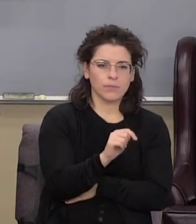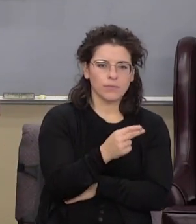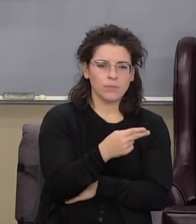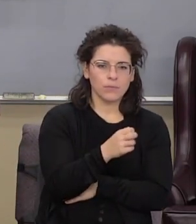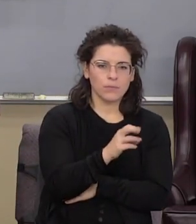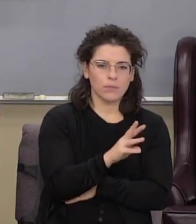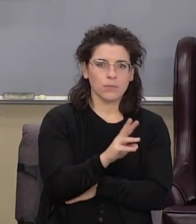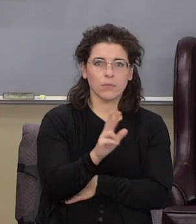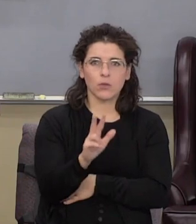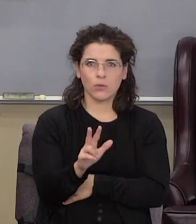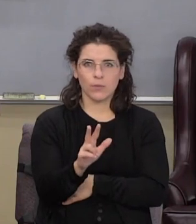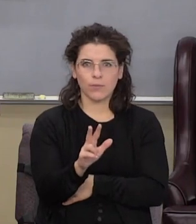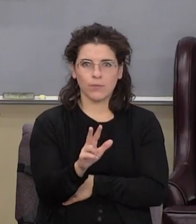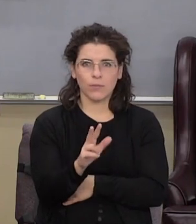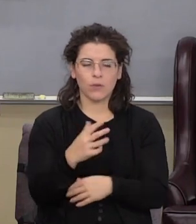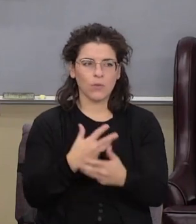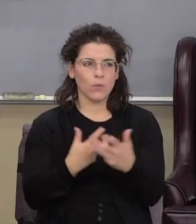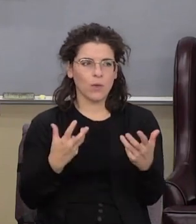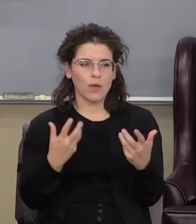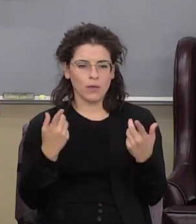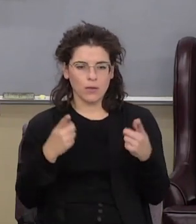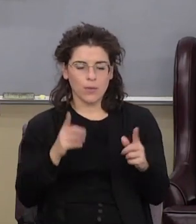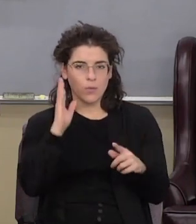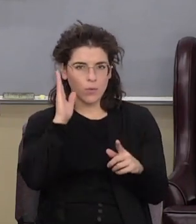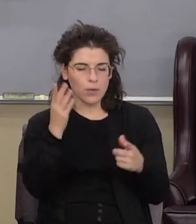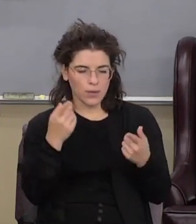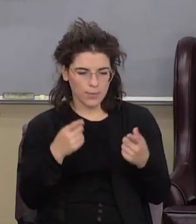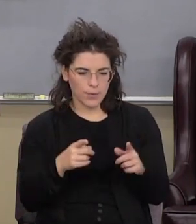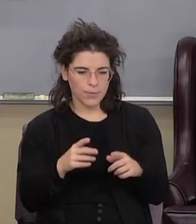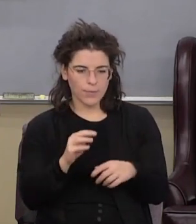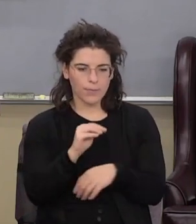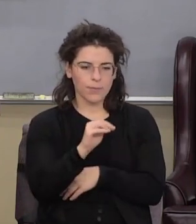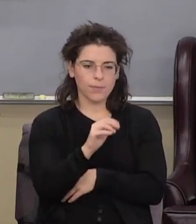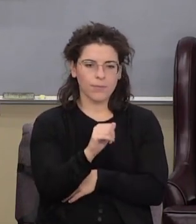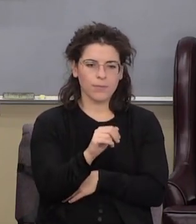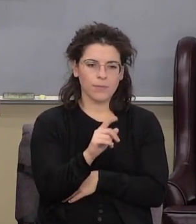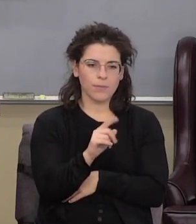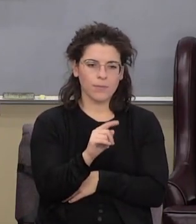the wrath that comes is going to get them Matthew chapter 3